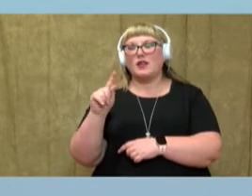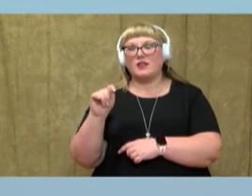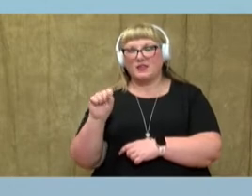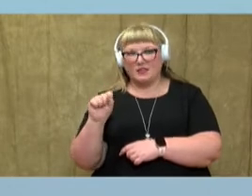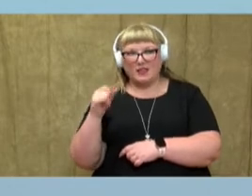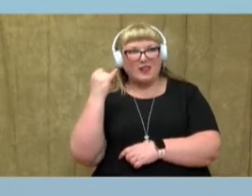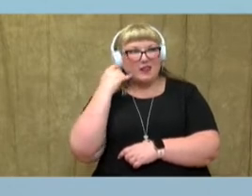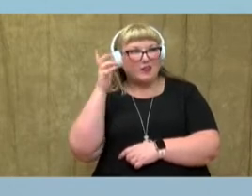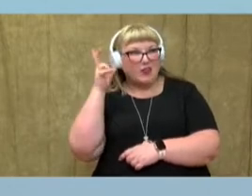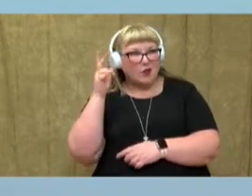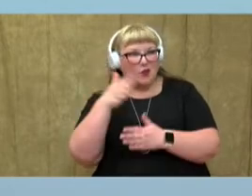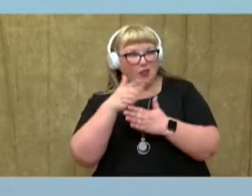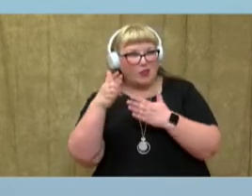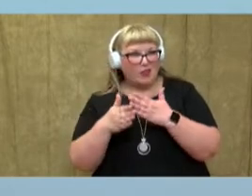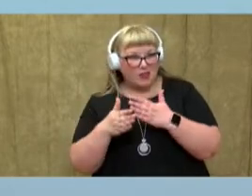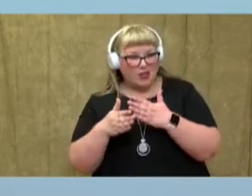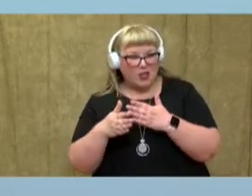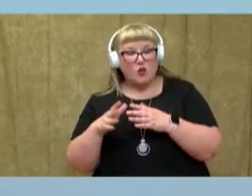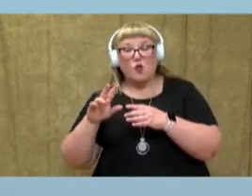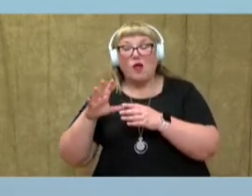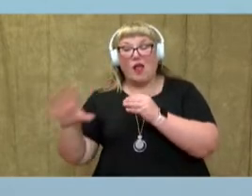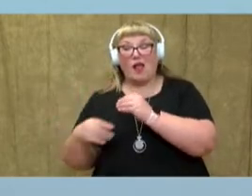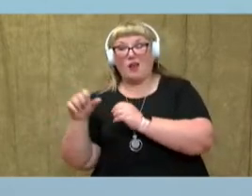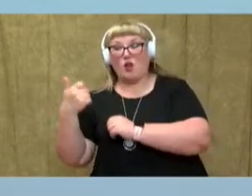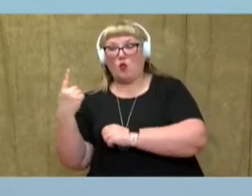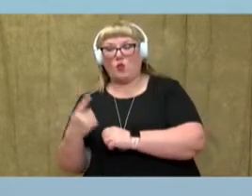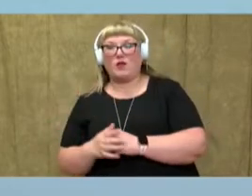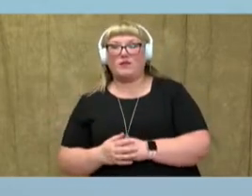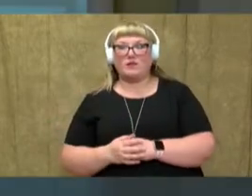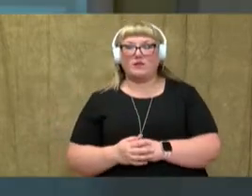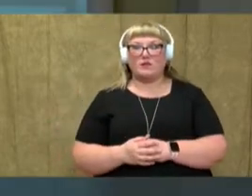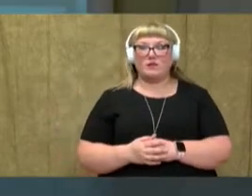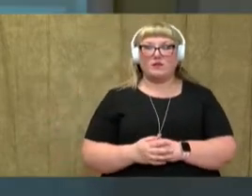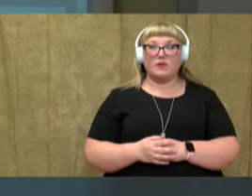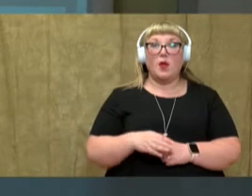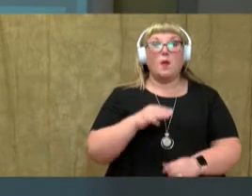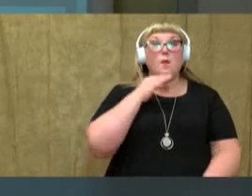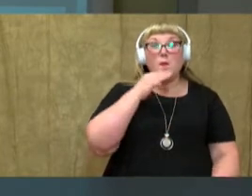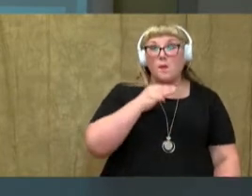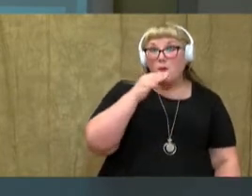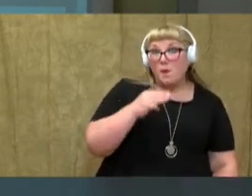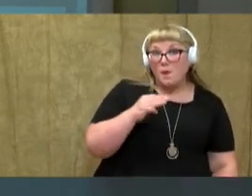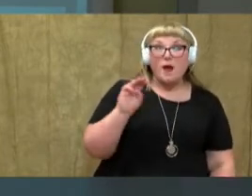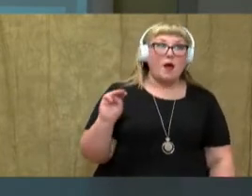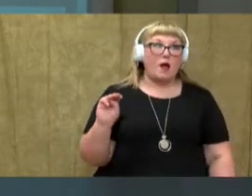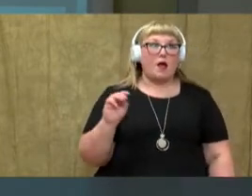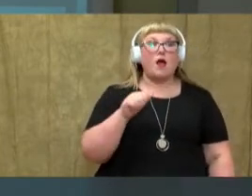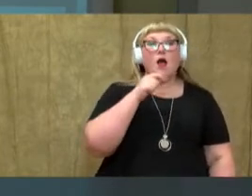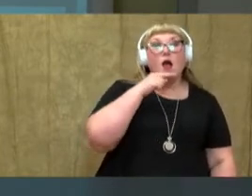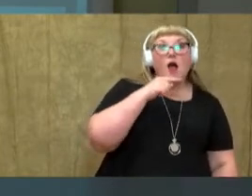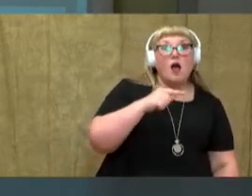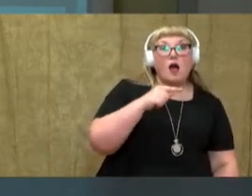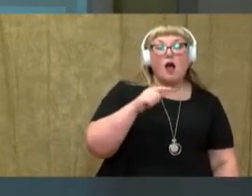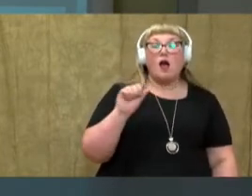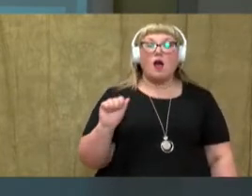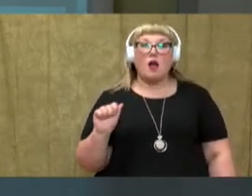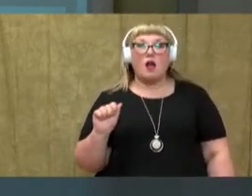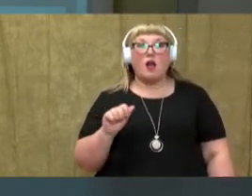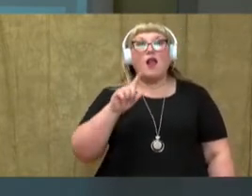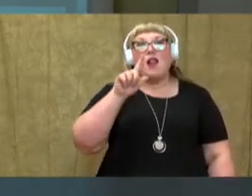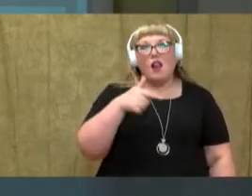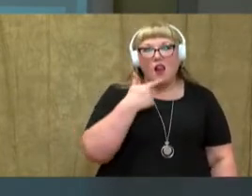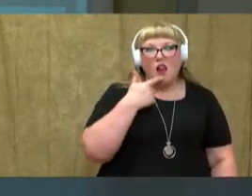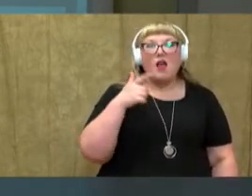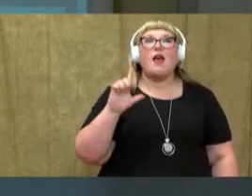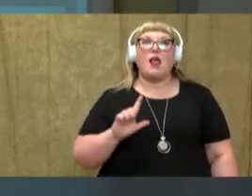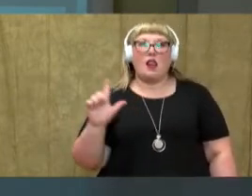double that consonant. Maul. Let's write the sounds that we hear. M-aul and double that